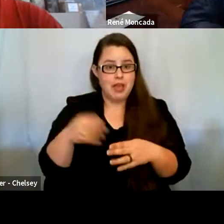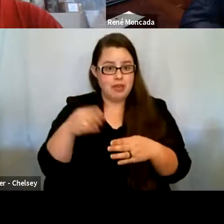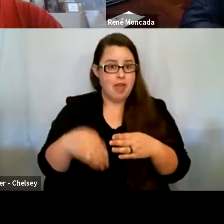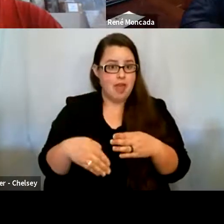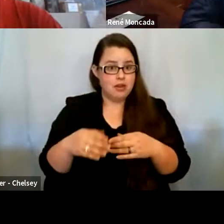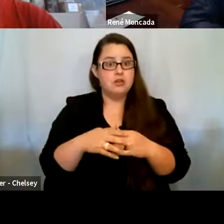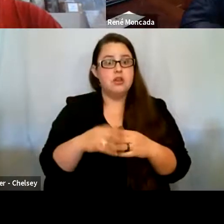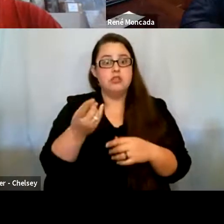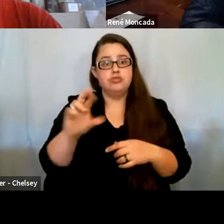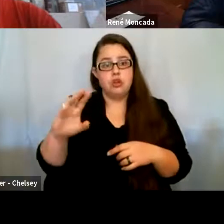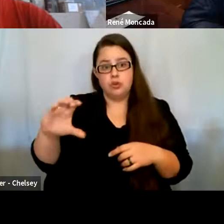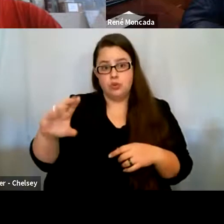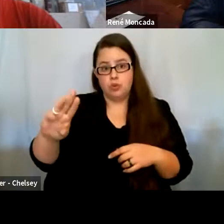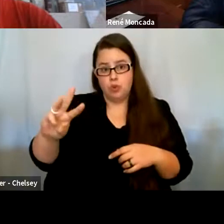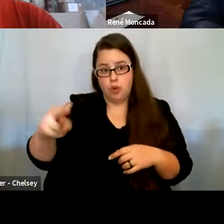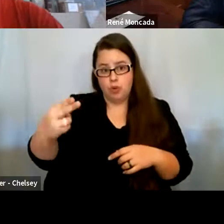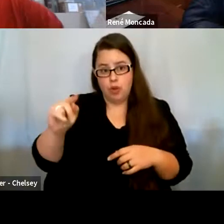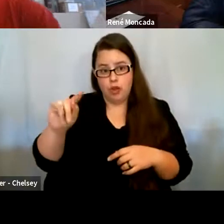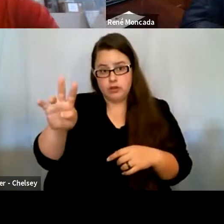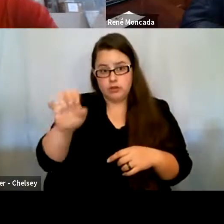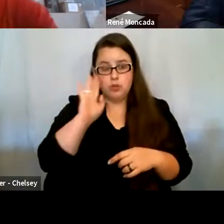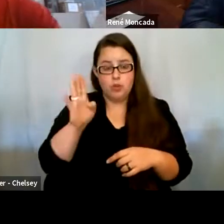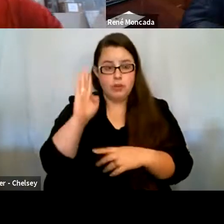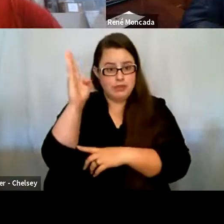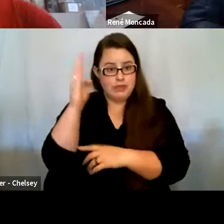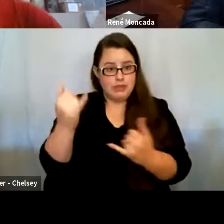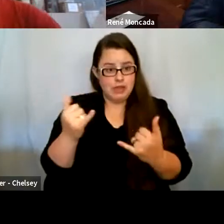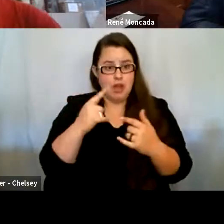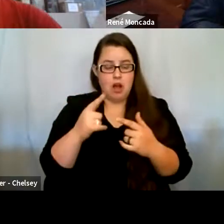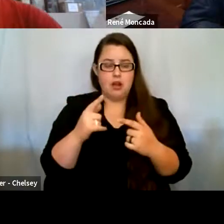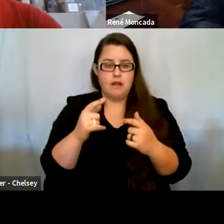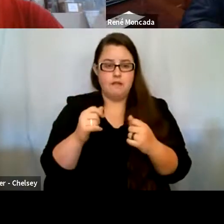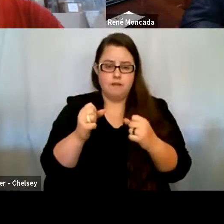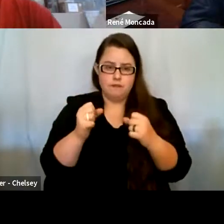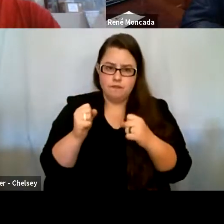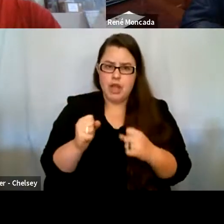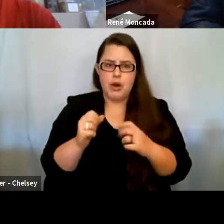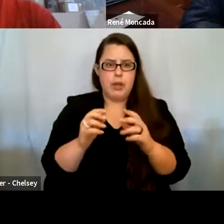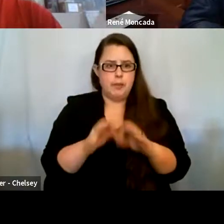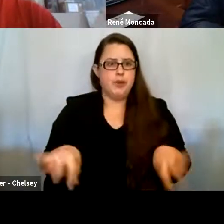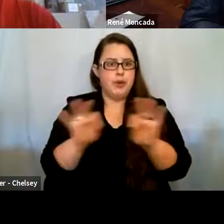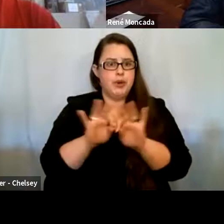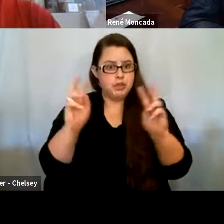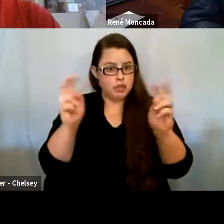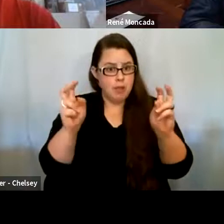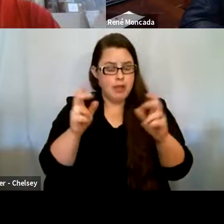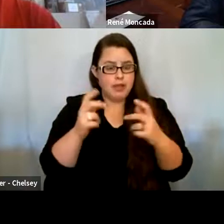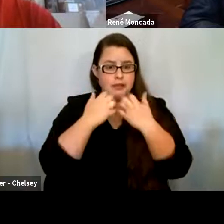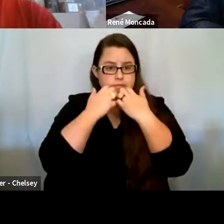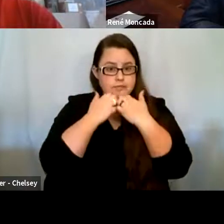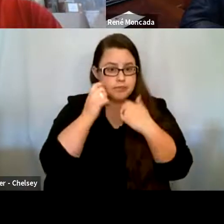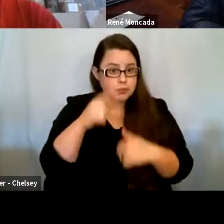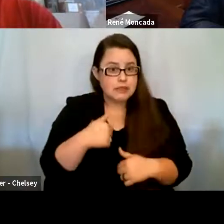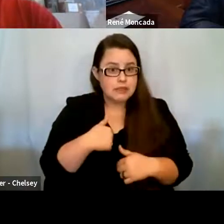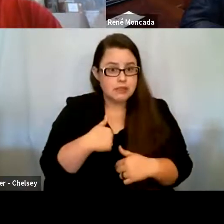Dr. White will be presenting today on a very, very important topic that's near and dear to me,